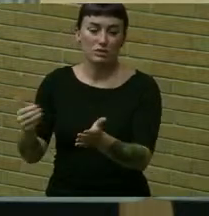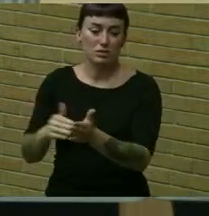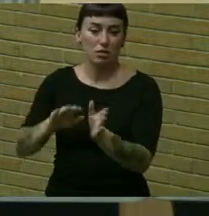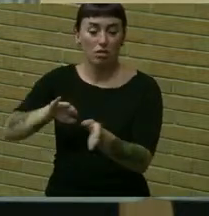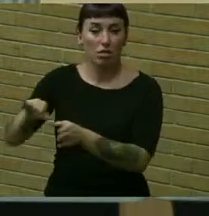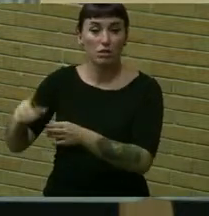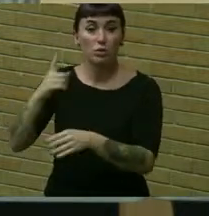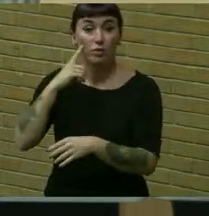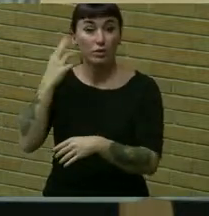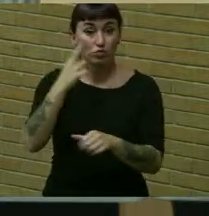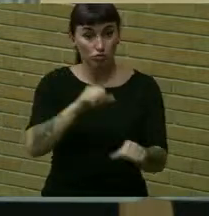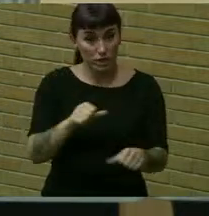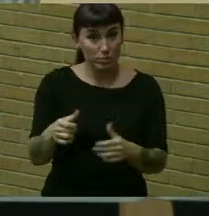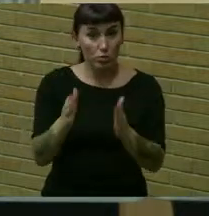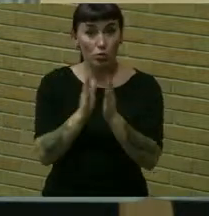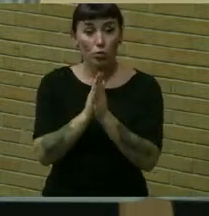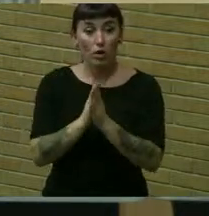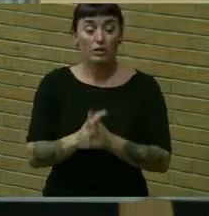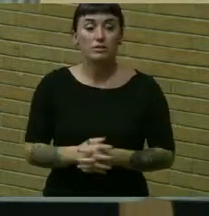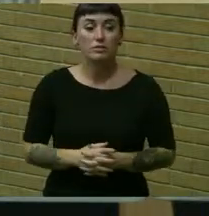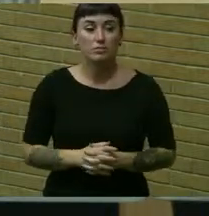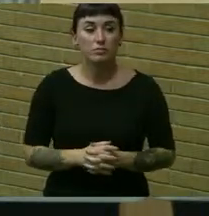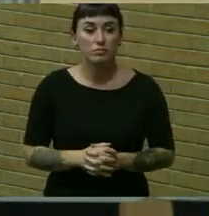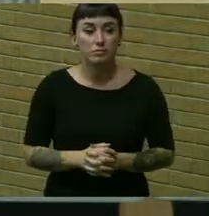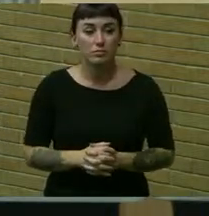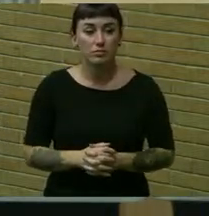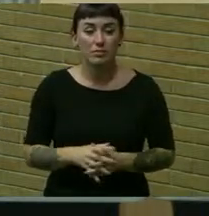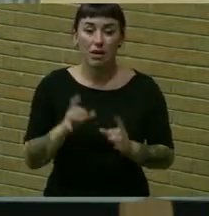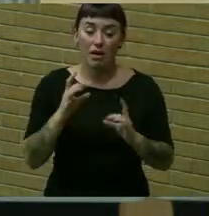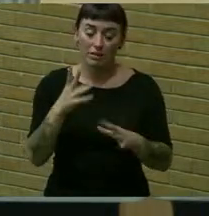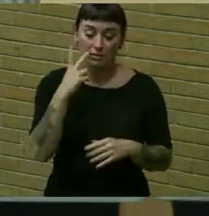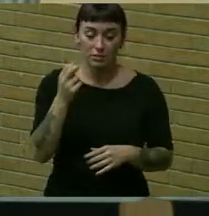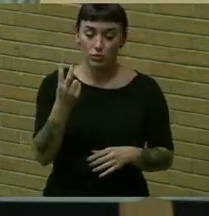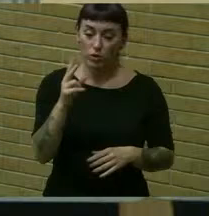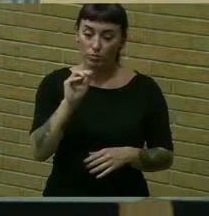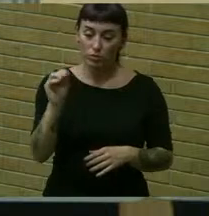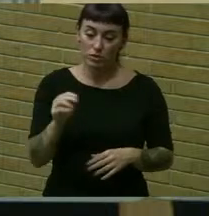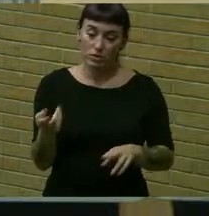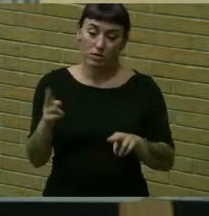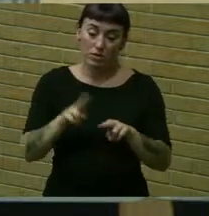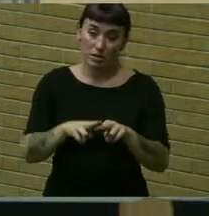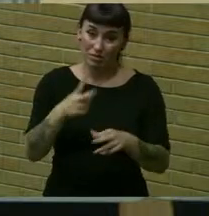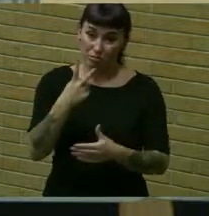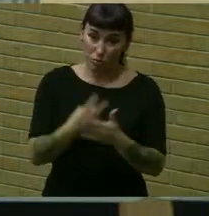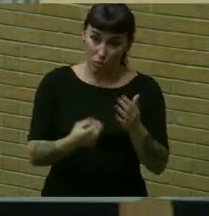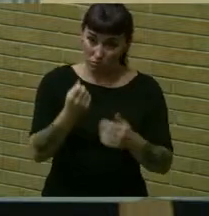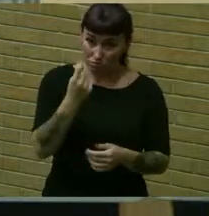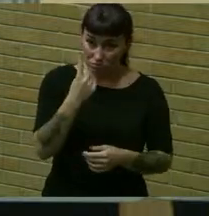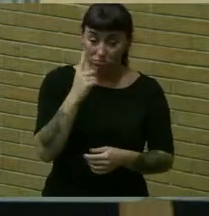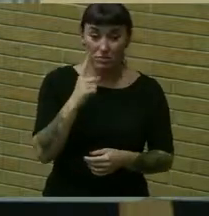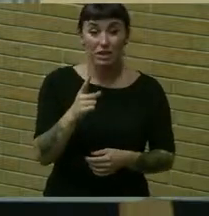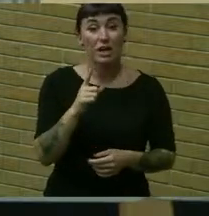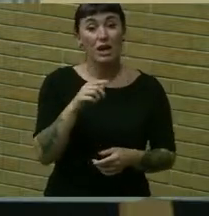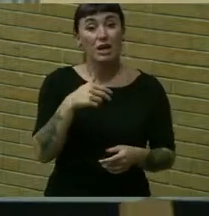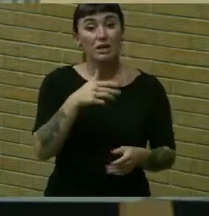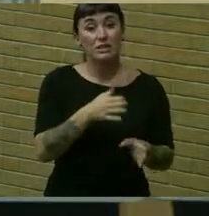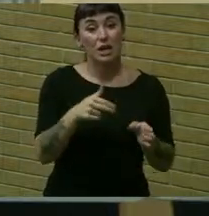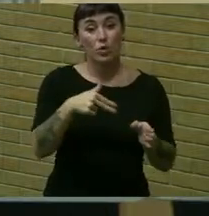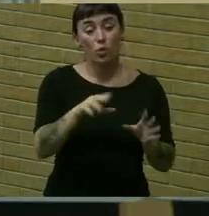reasonable request i hate to see the 12 increase we this is both by the way our sidewalk districts